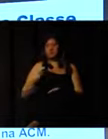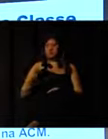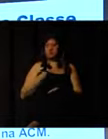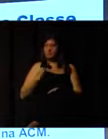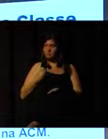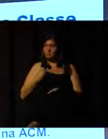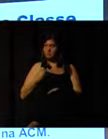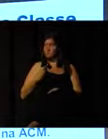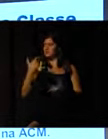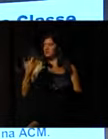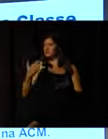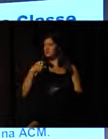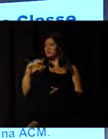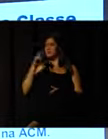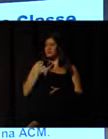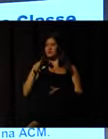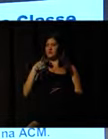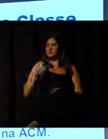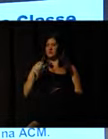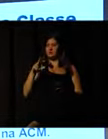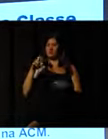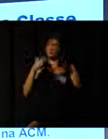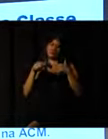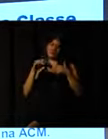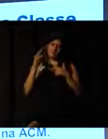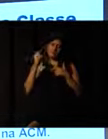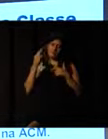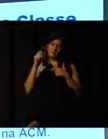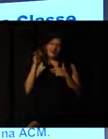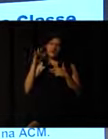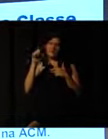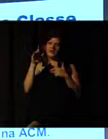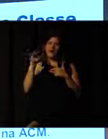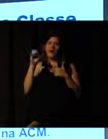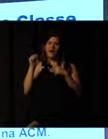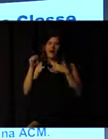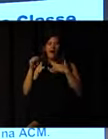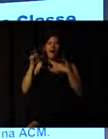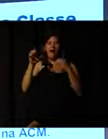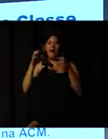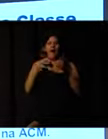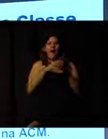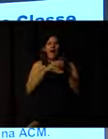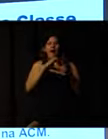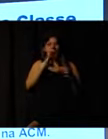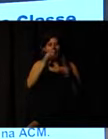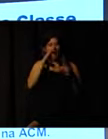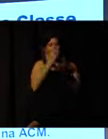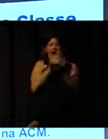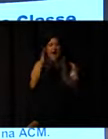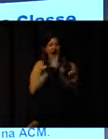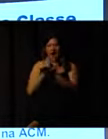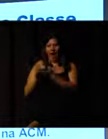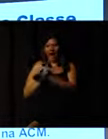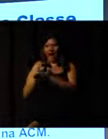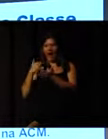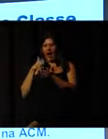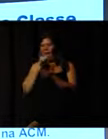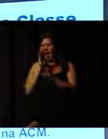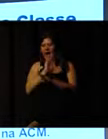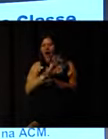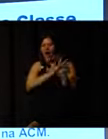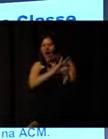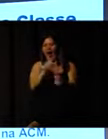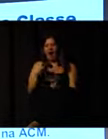survive in. So we use the term strategic as commissions of classes,